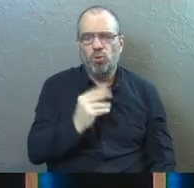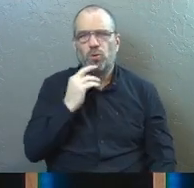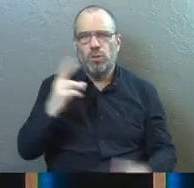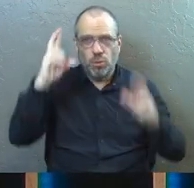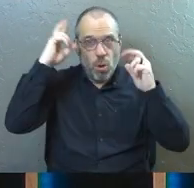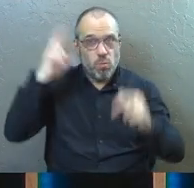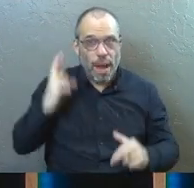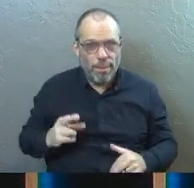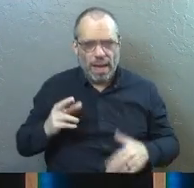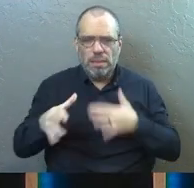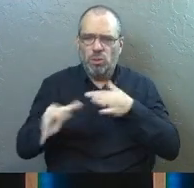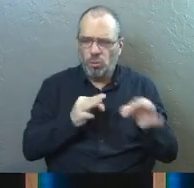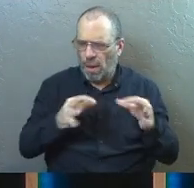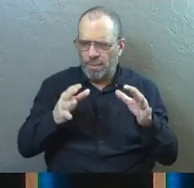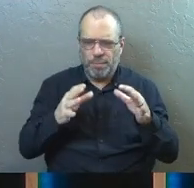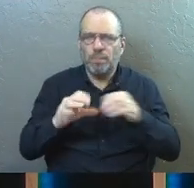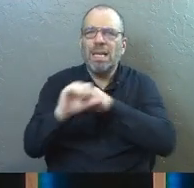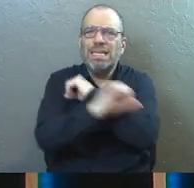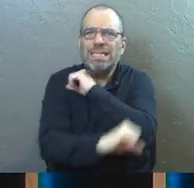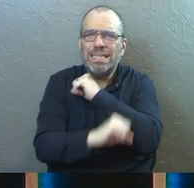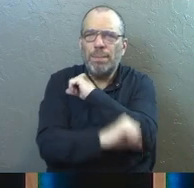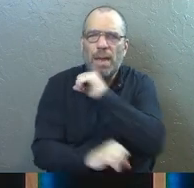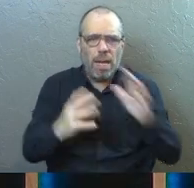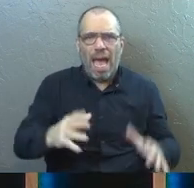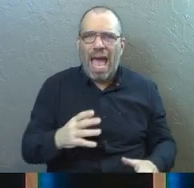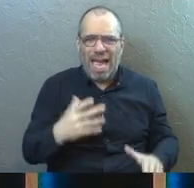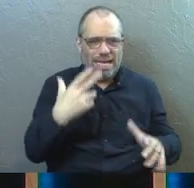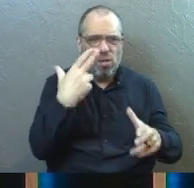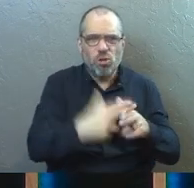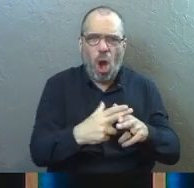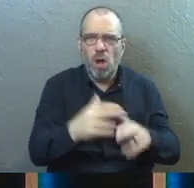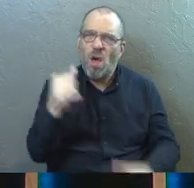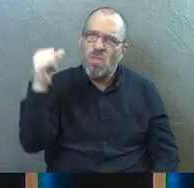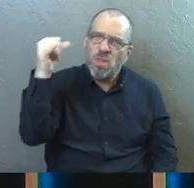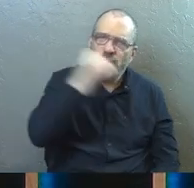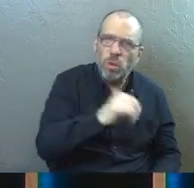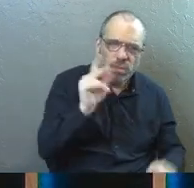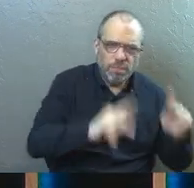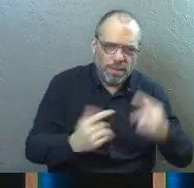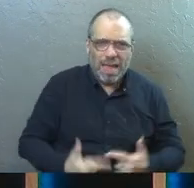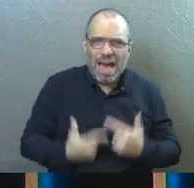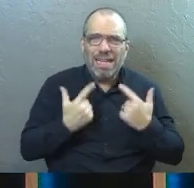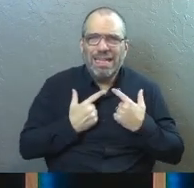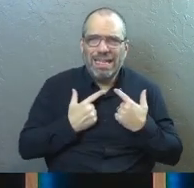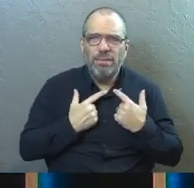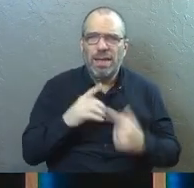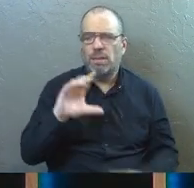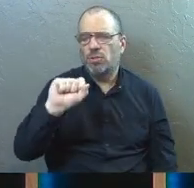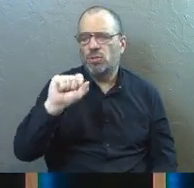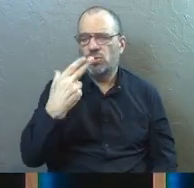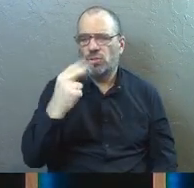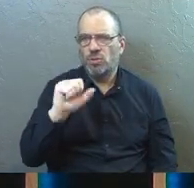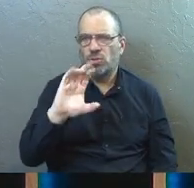rabbi at that time was describing Samaritans, and he just called them the foolish people that live in Shechem.